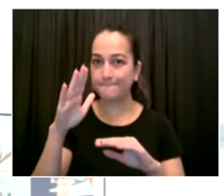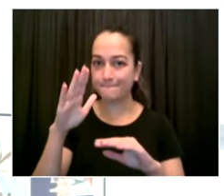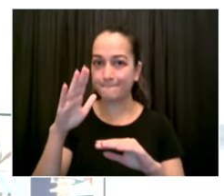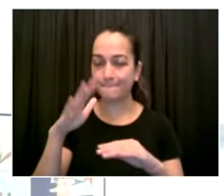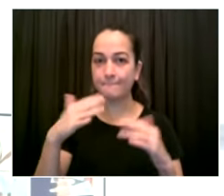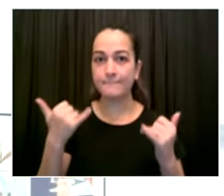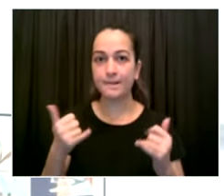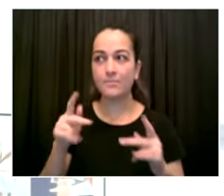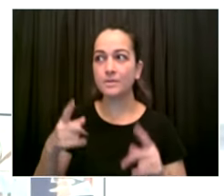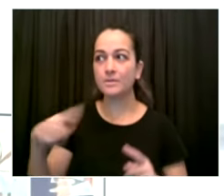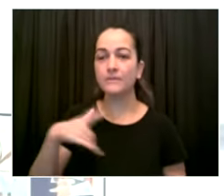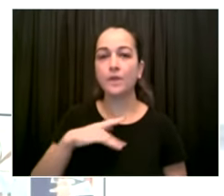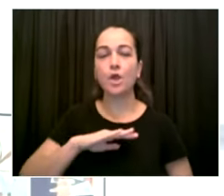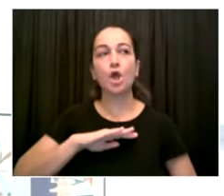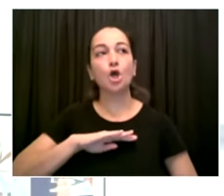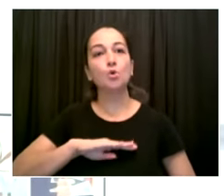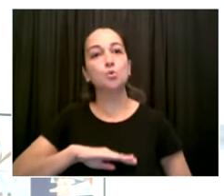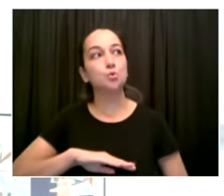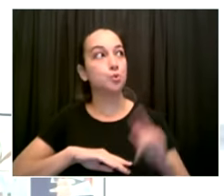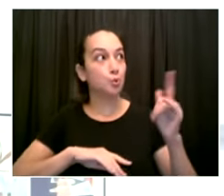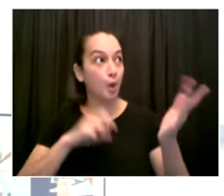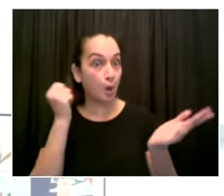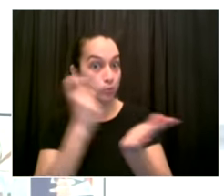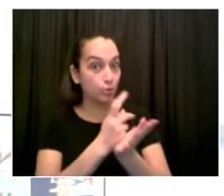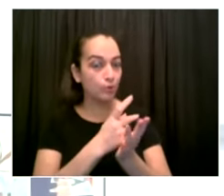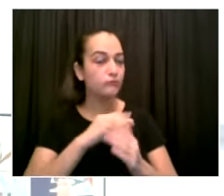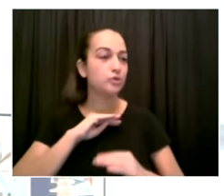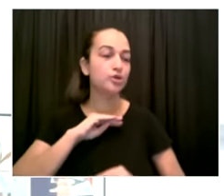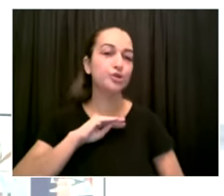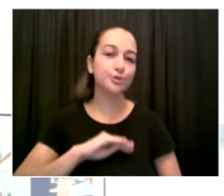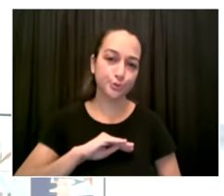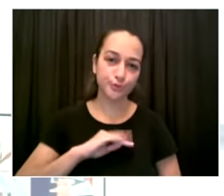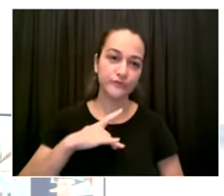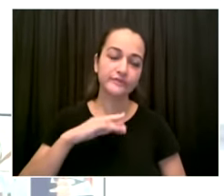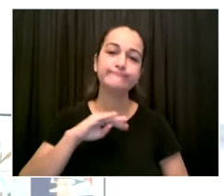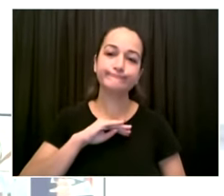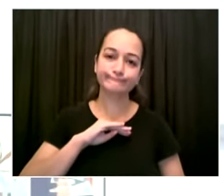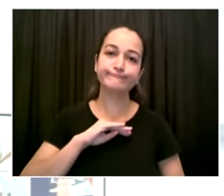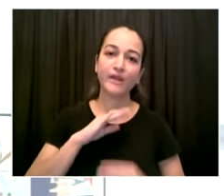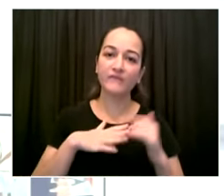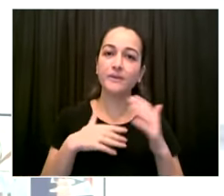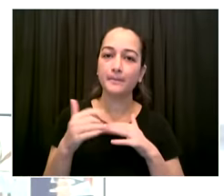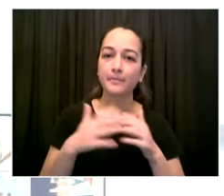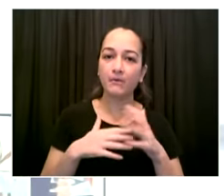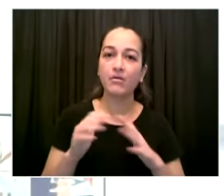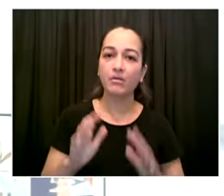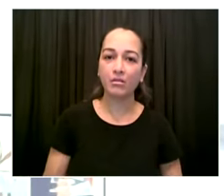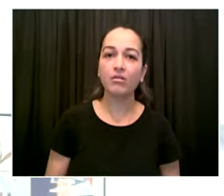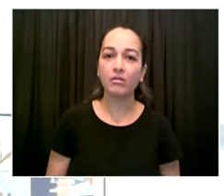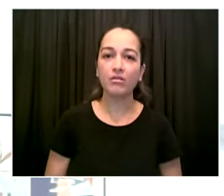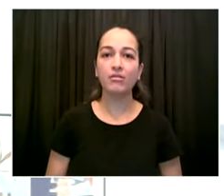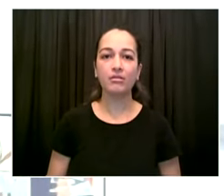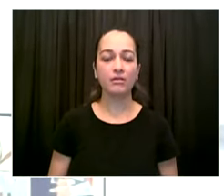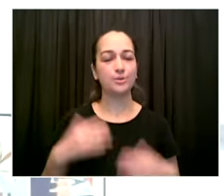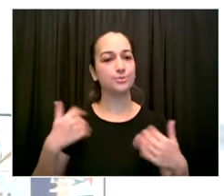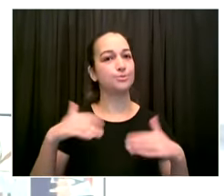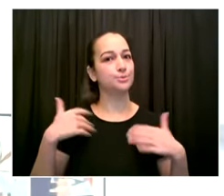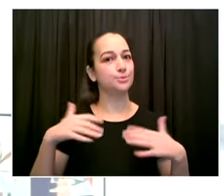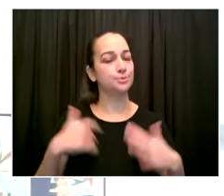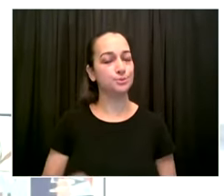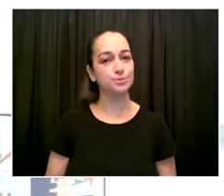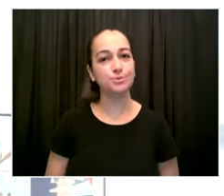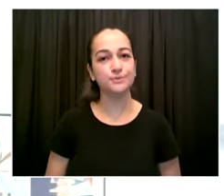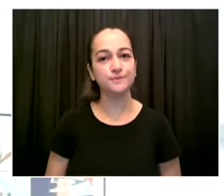in the safety and effectiveness of the vaccine it should also come as a relief to employers who are eager